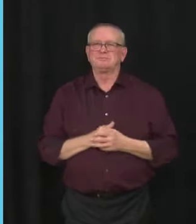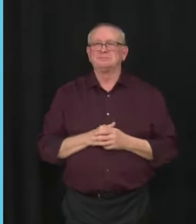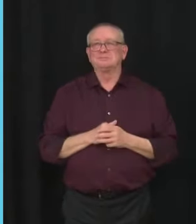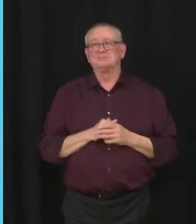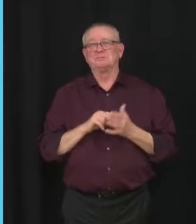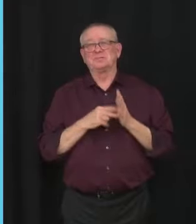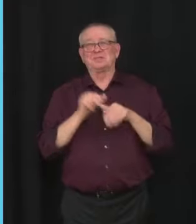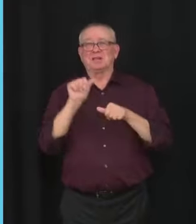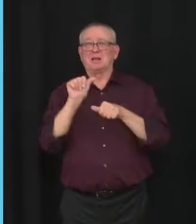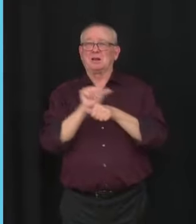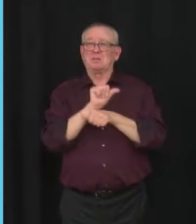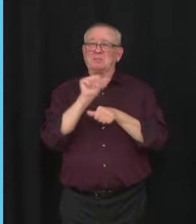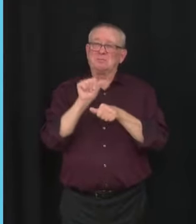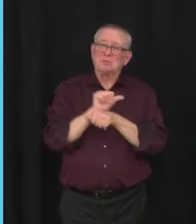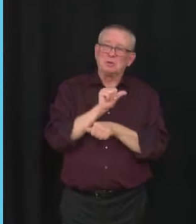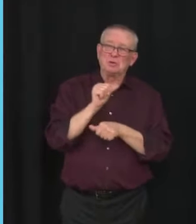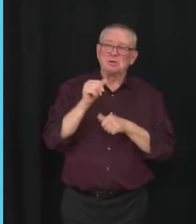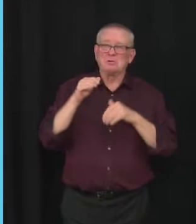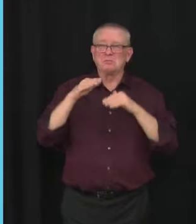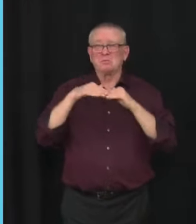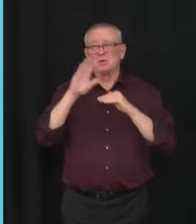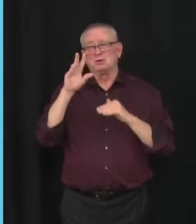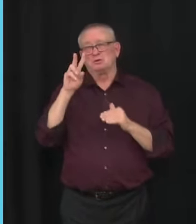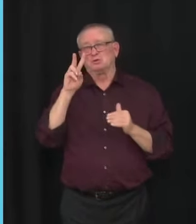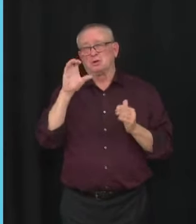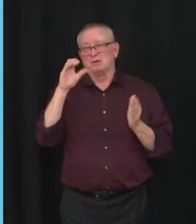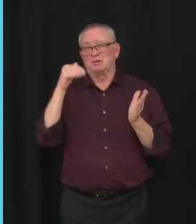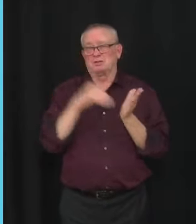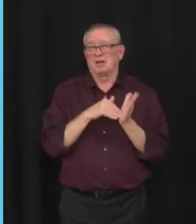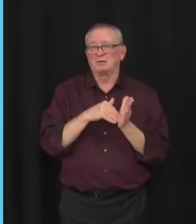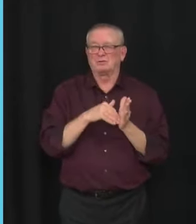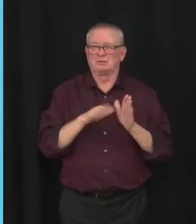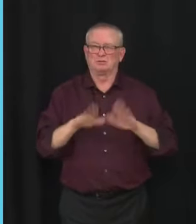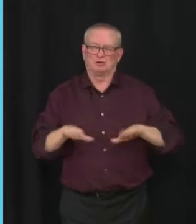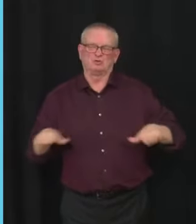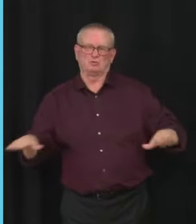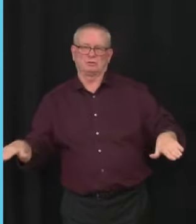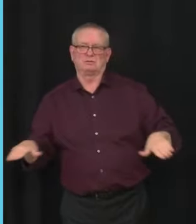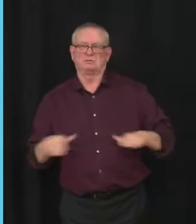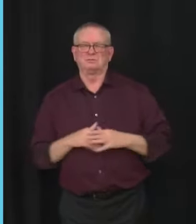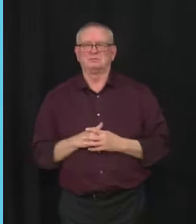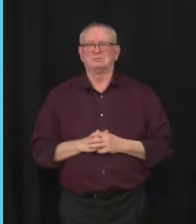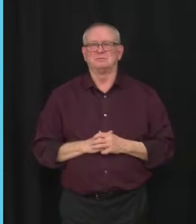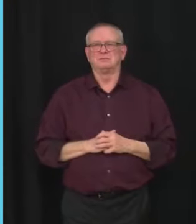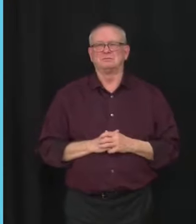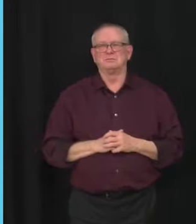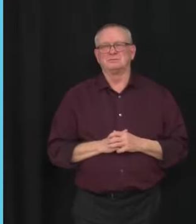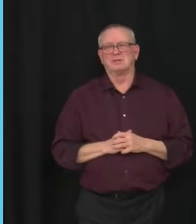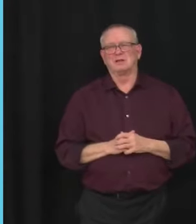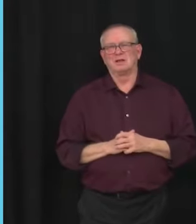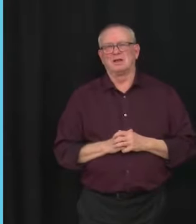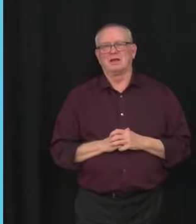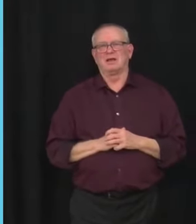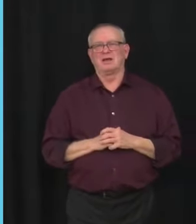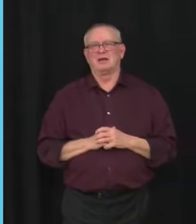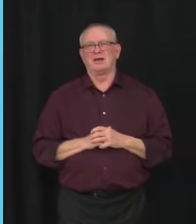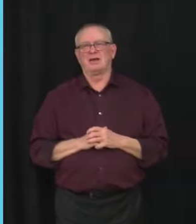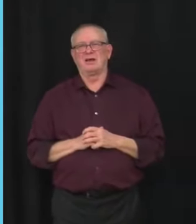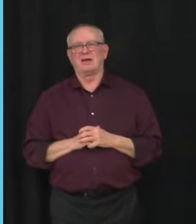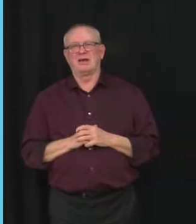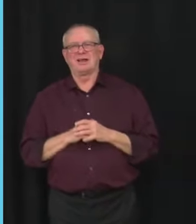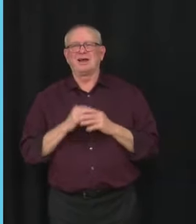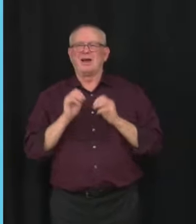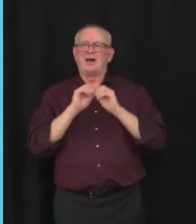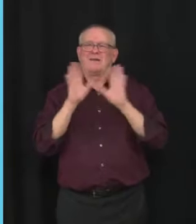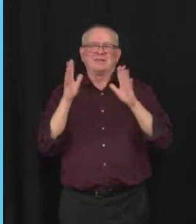kids and we have only by the way we only have only so many so much capacity to administer and deliver at